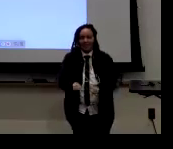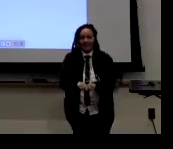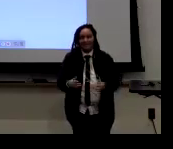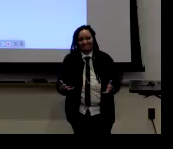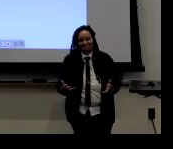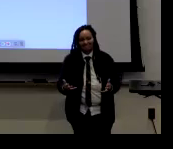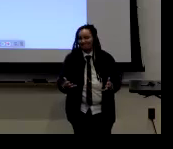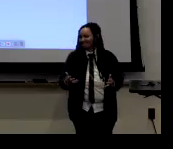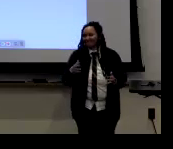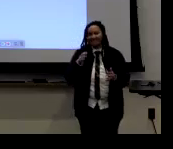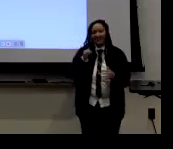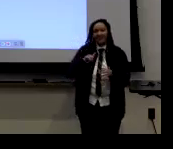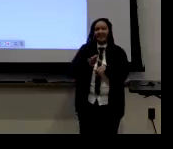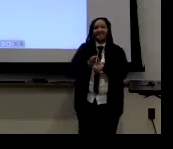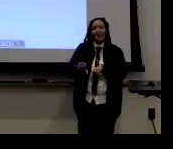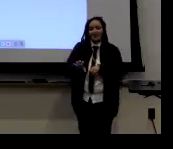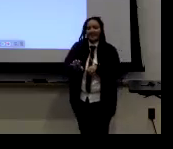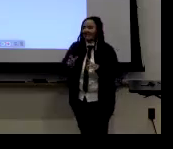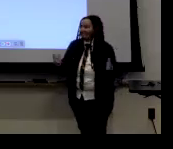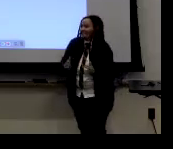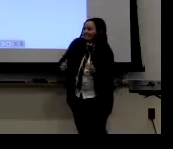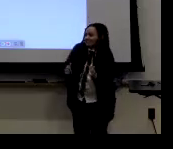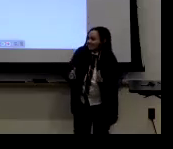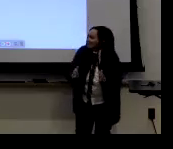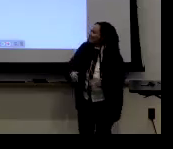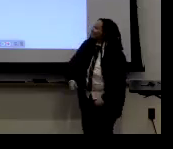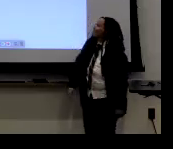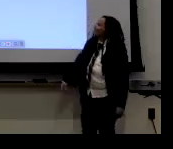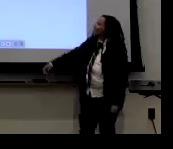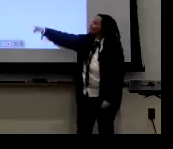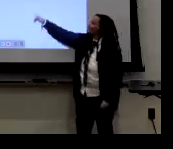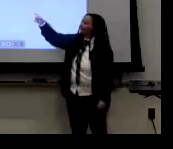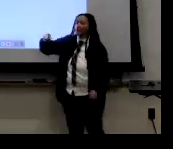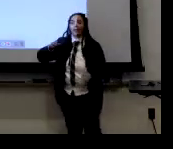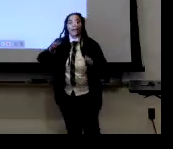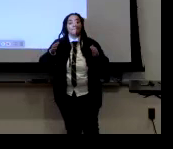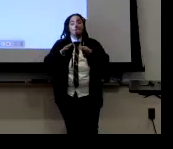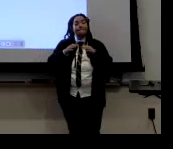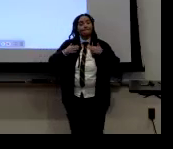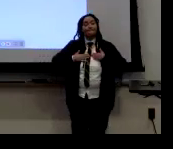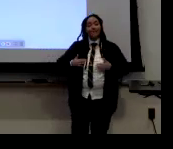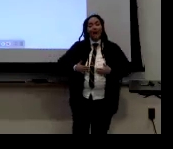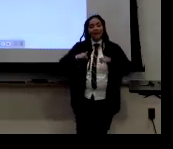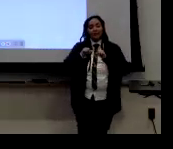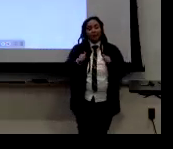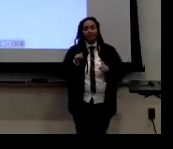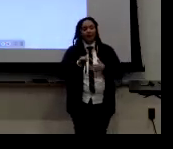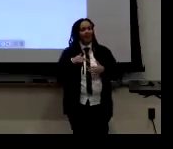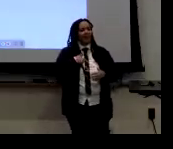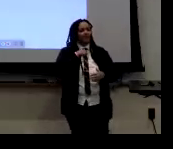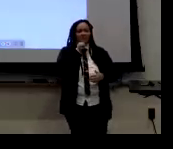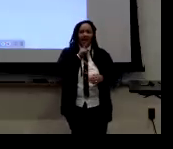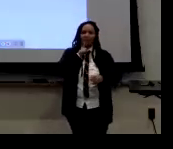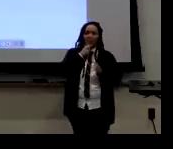were, um, making their self smaller to fit in the frame. Um, so that's unfortunate. Um,